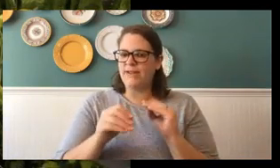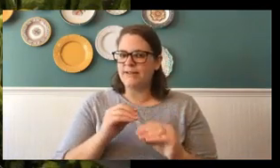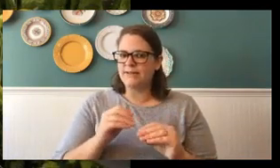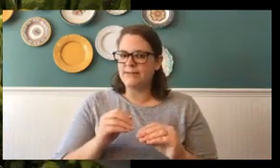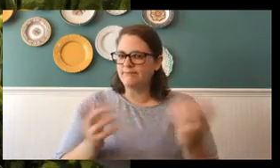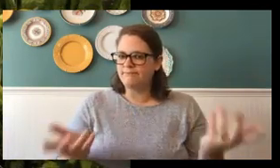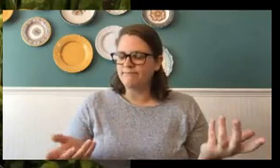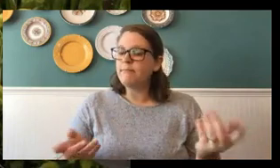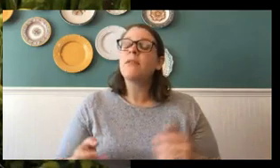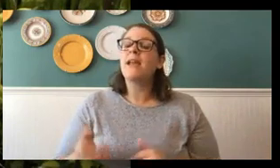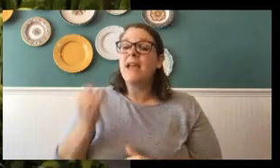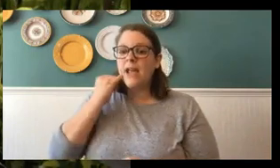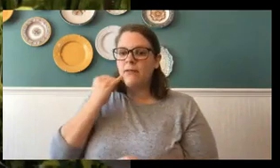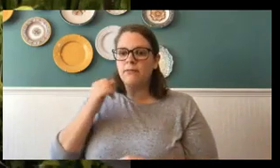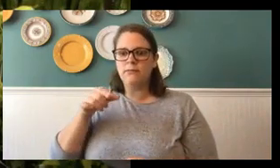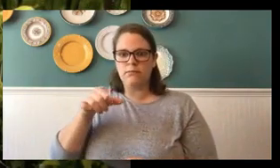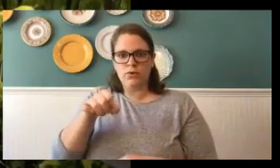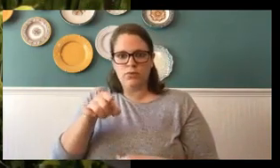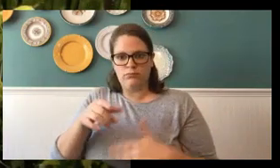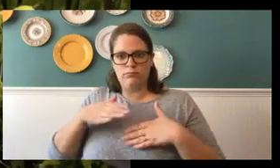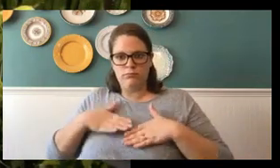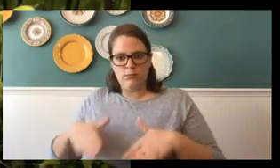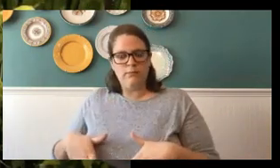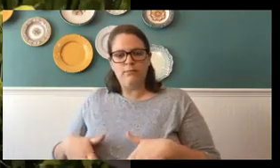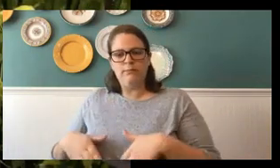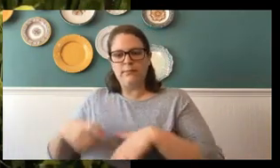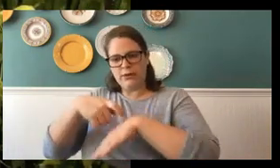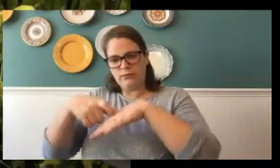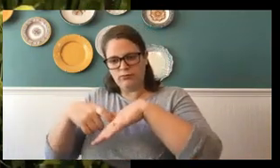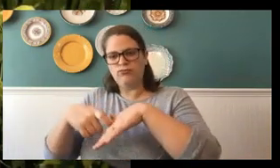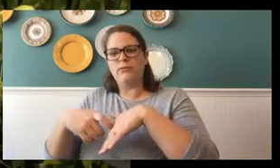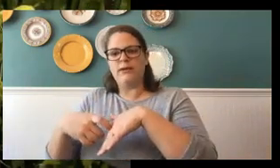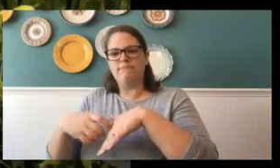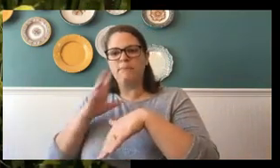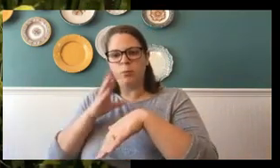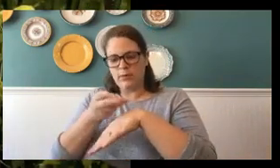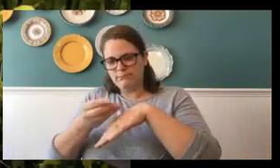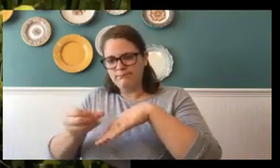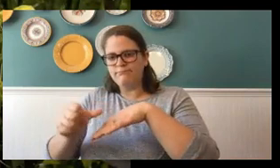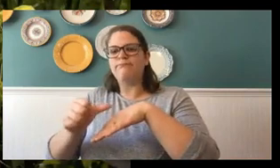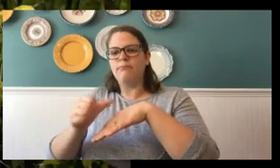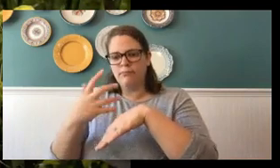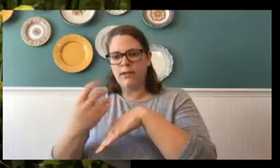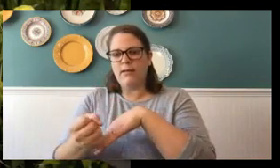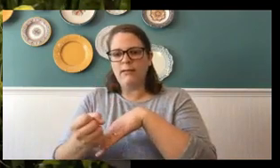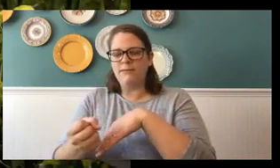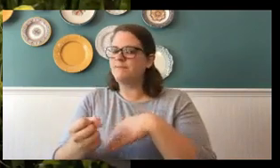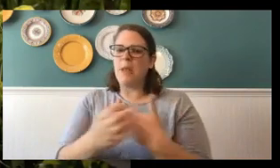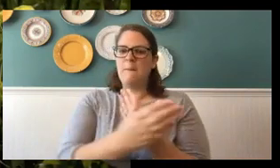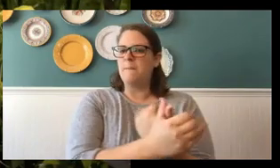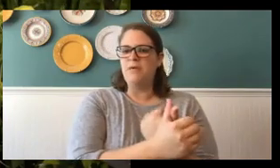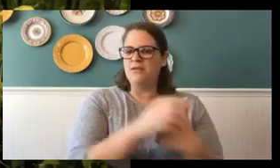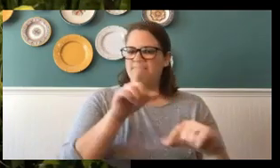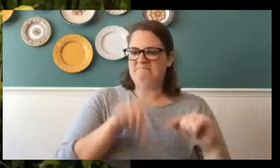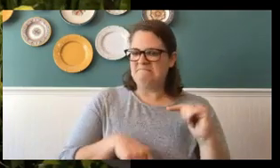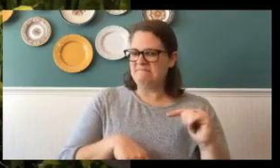scrape your knee, it makes a scab. And then that goes away, right? Well, butterflies can't do that. And once that butterfly is